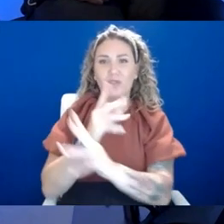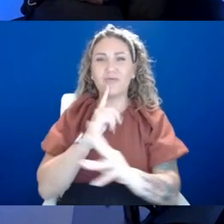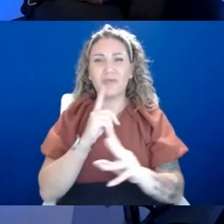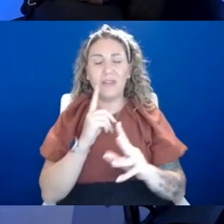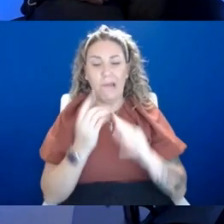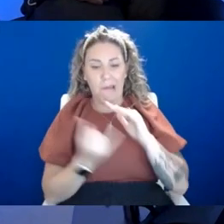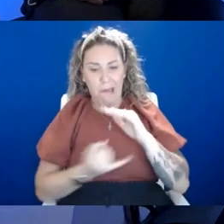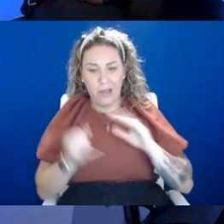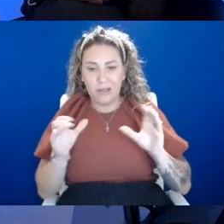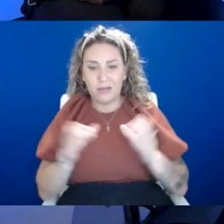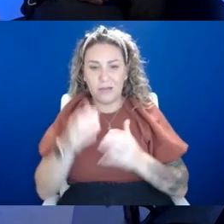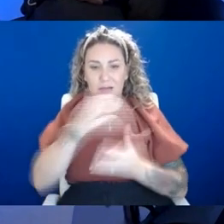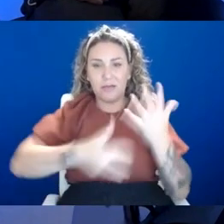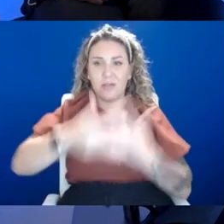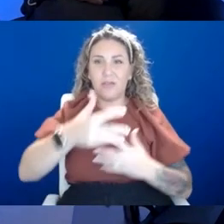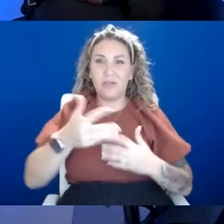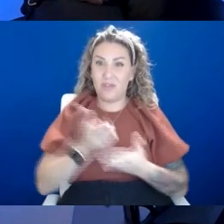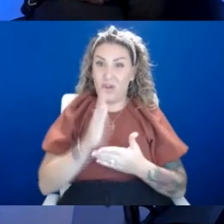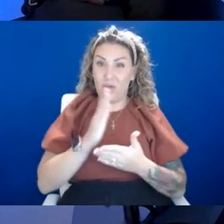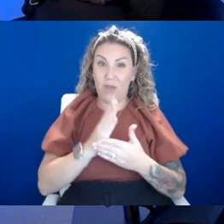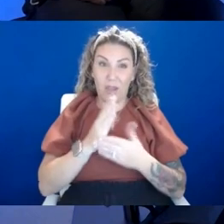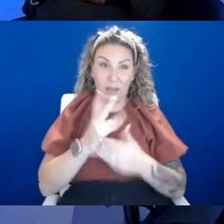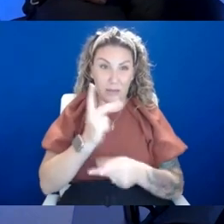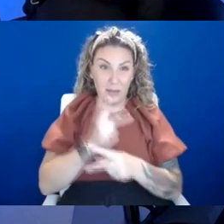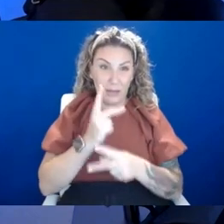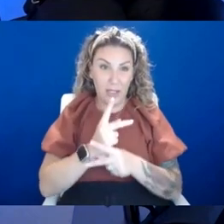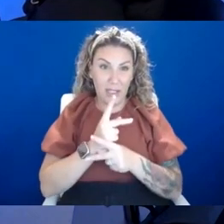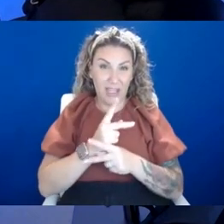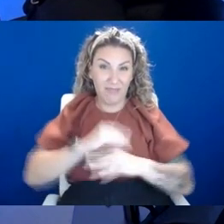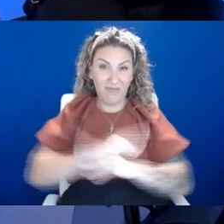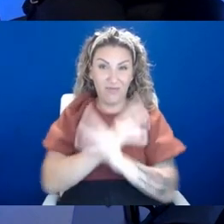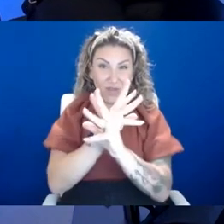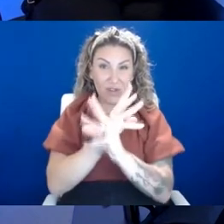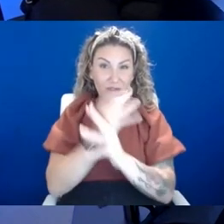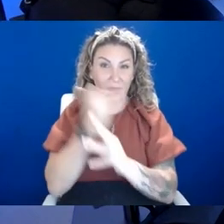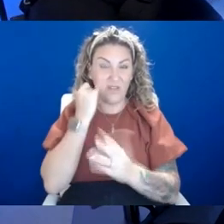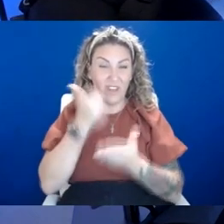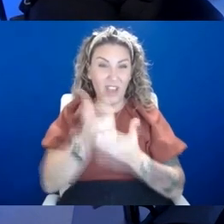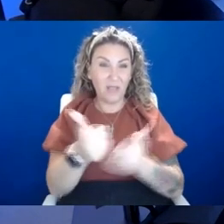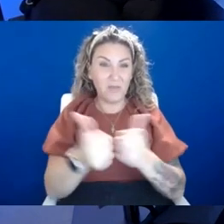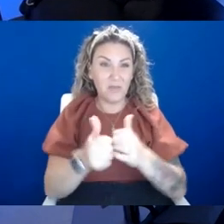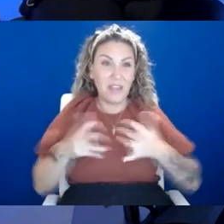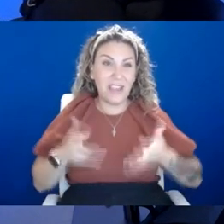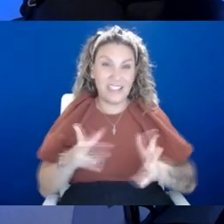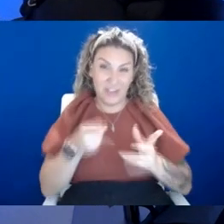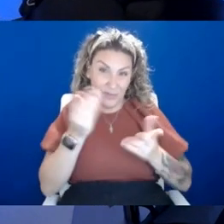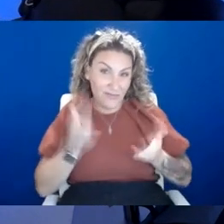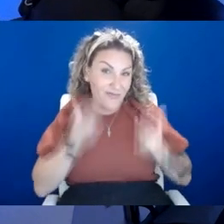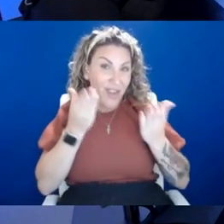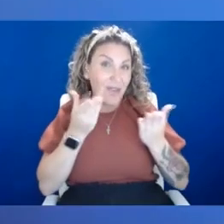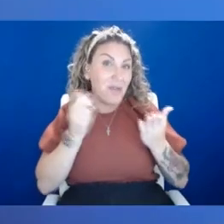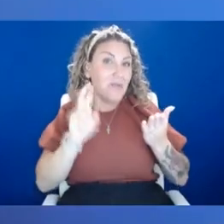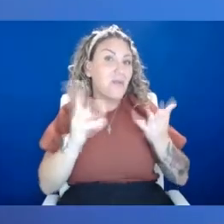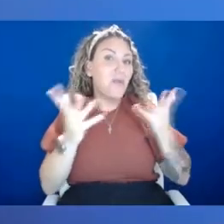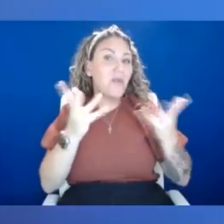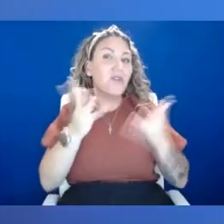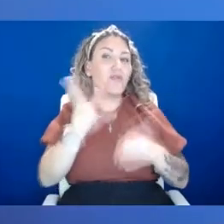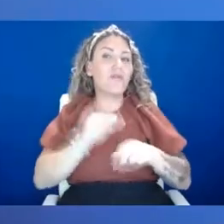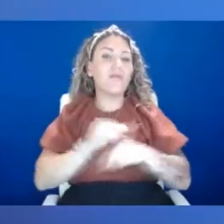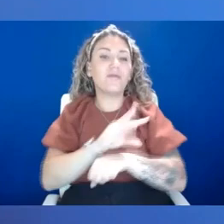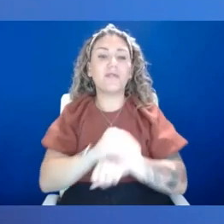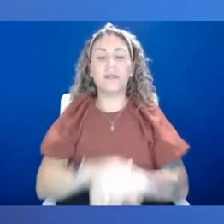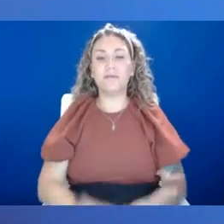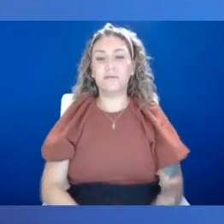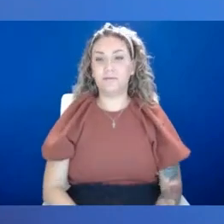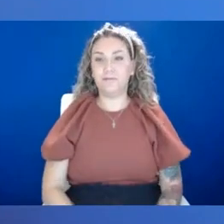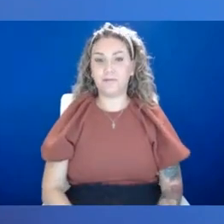virtual if it helps with their anxiety, um, symptoms? Would you recommend that or what would your advice be? So my advice would be is I think